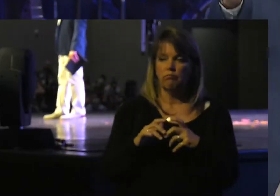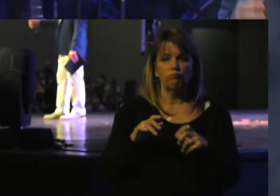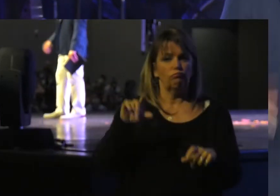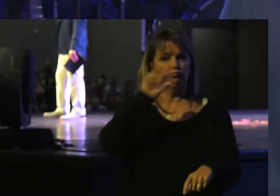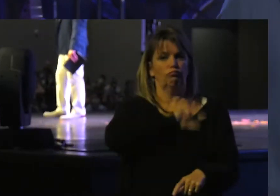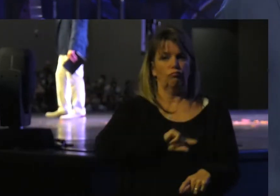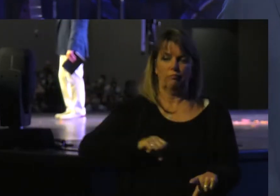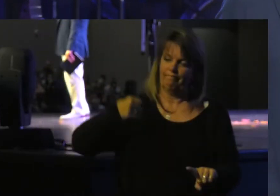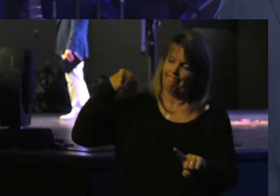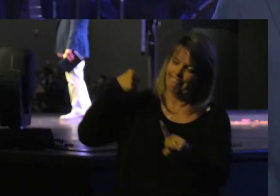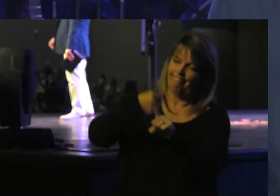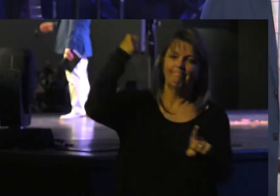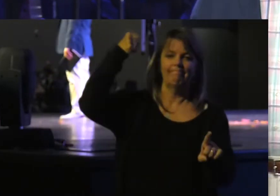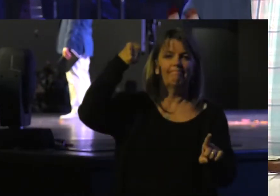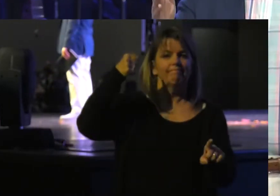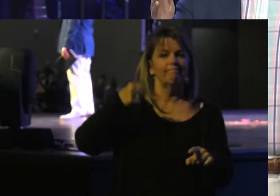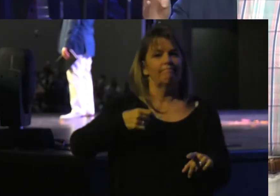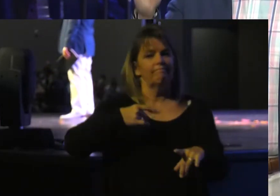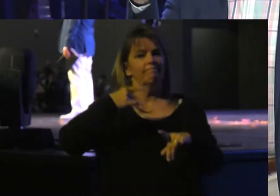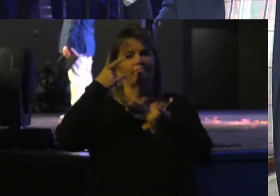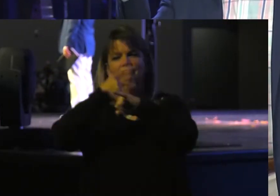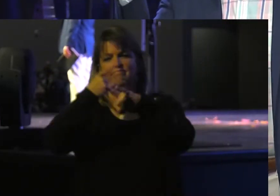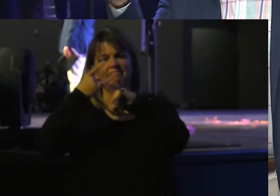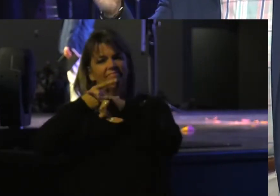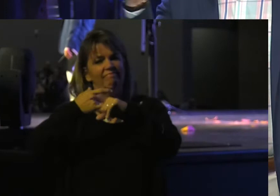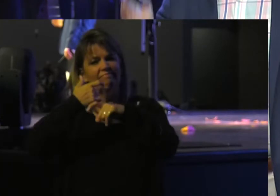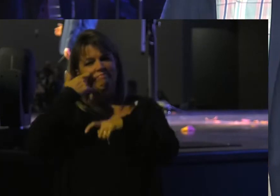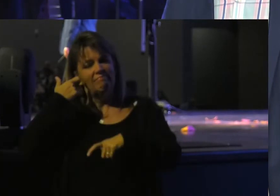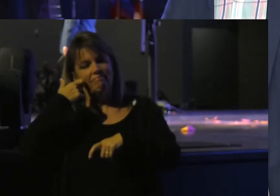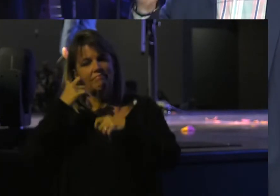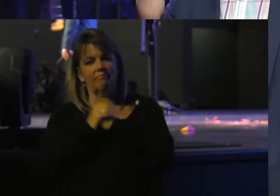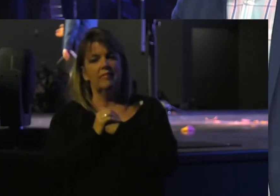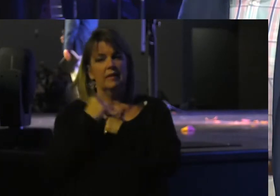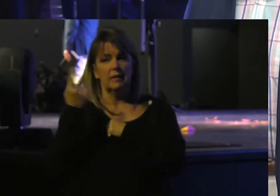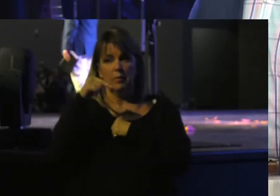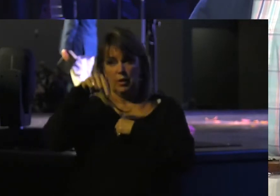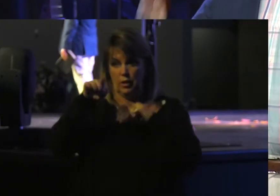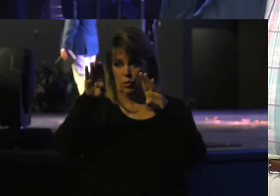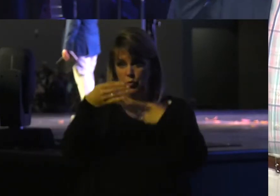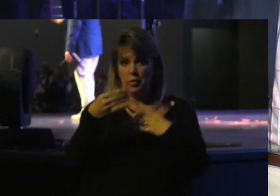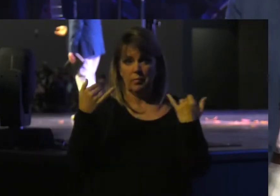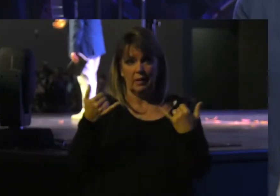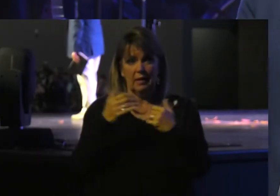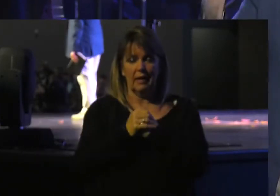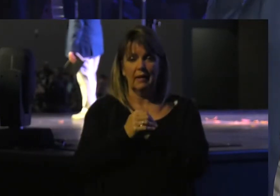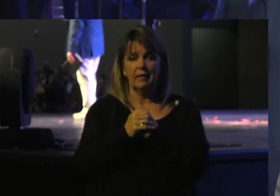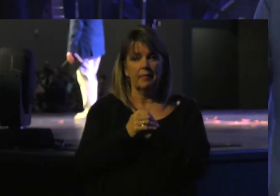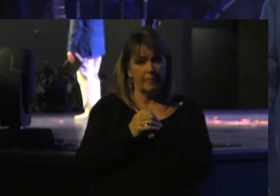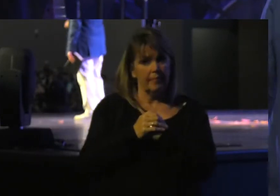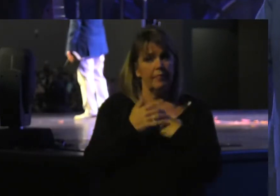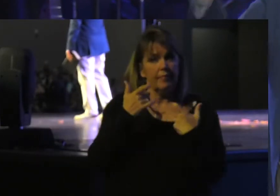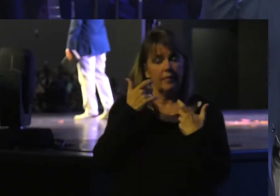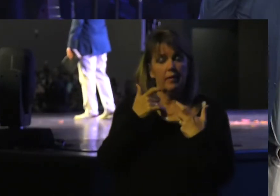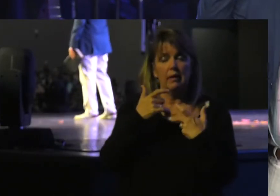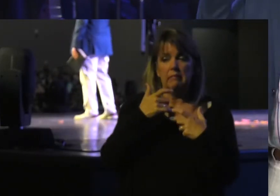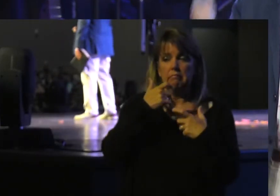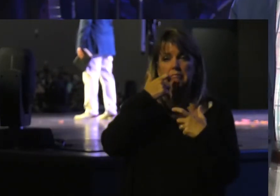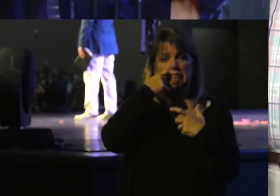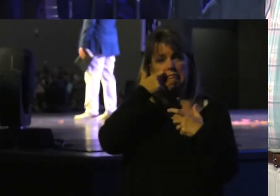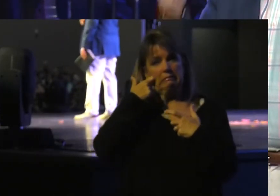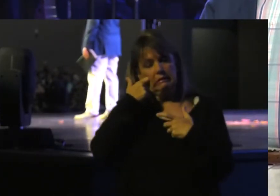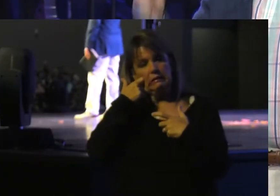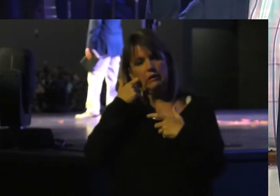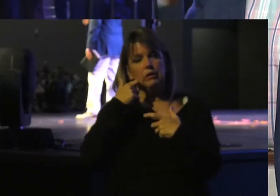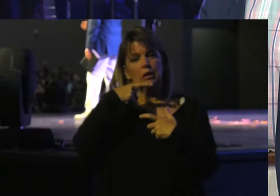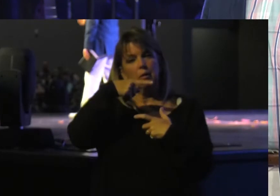Of striking A child Even someone In this room Today Guilty Of an addiction To pornography Which we